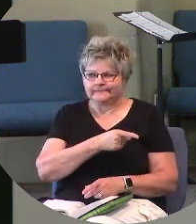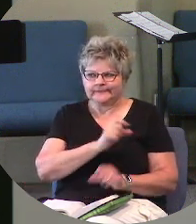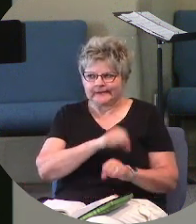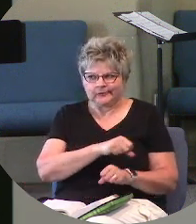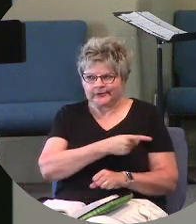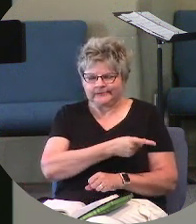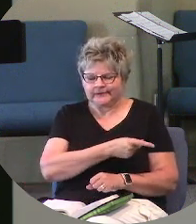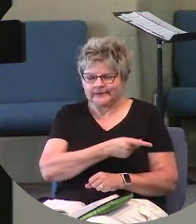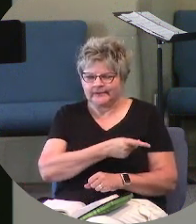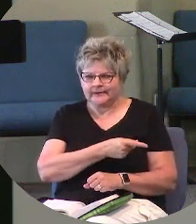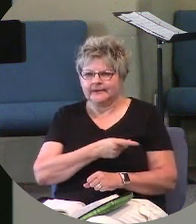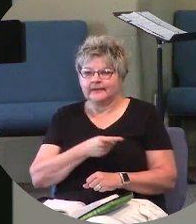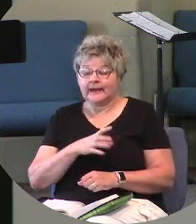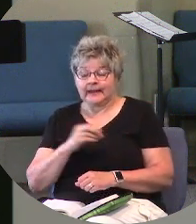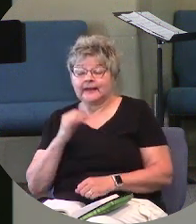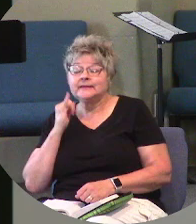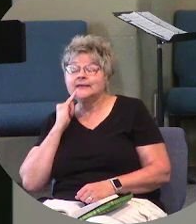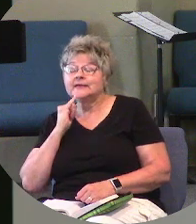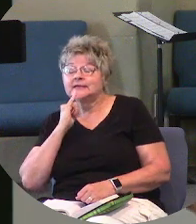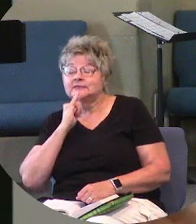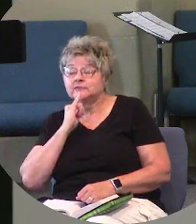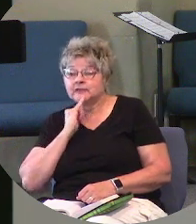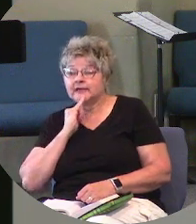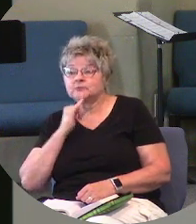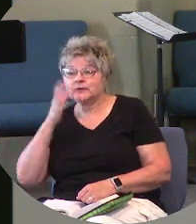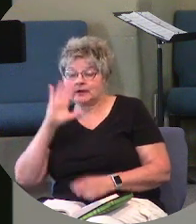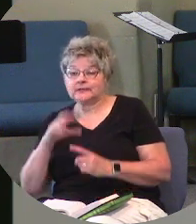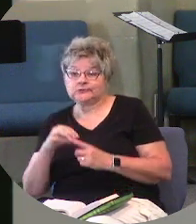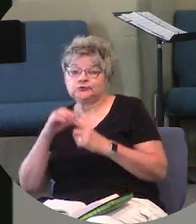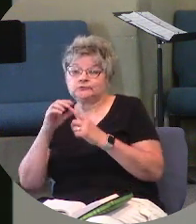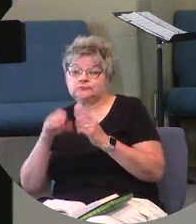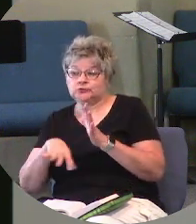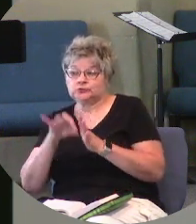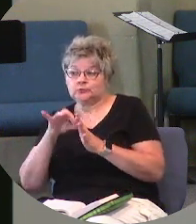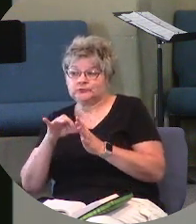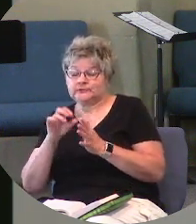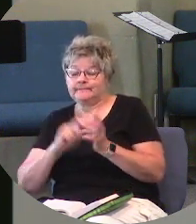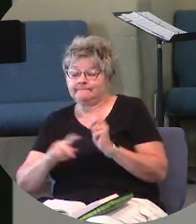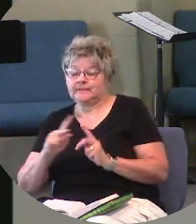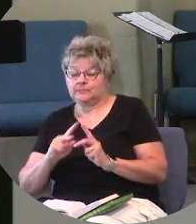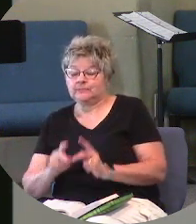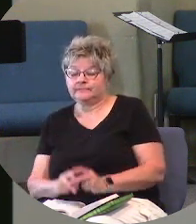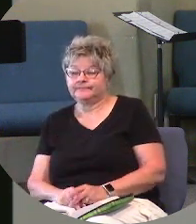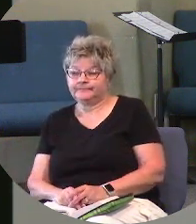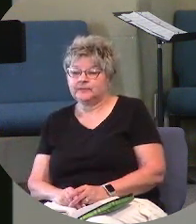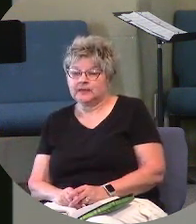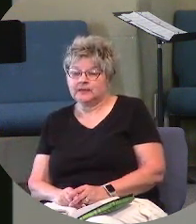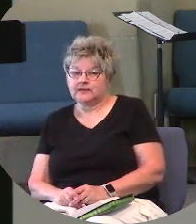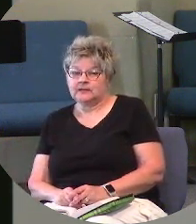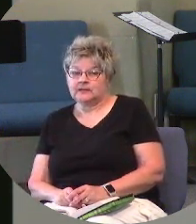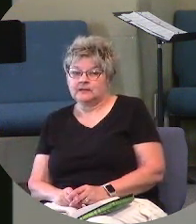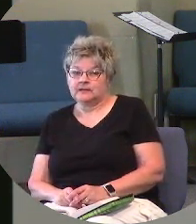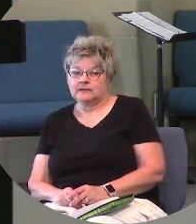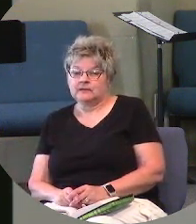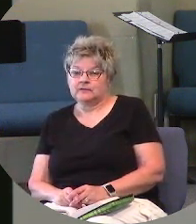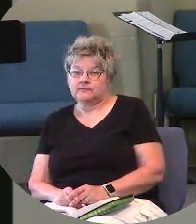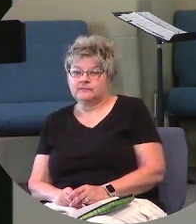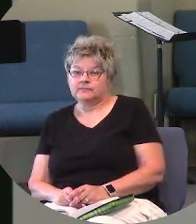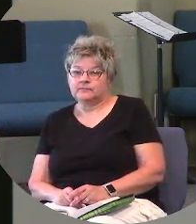And the Israelites were God's chosen people. So He's not